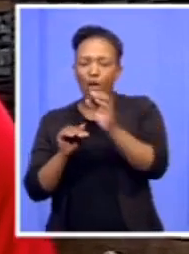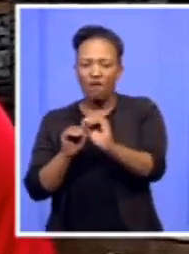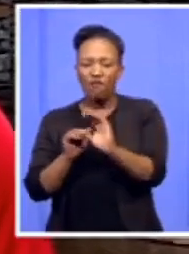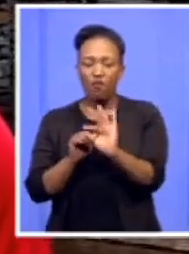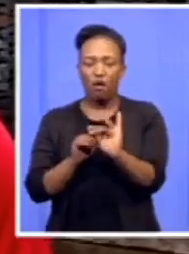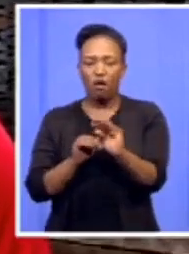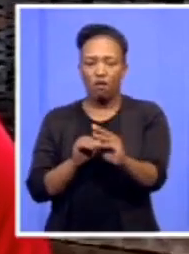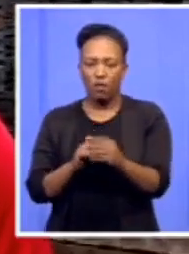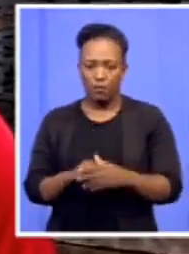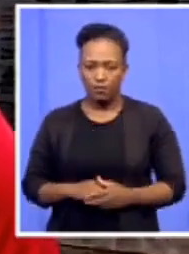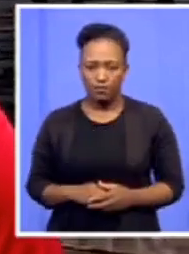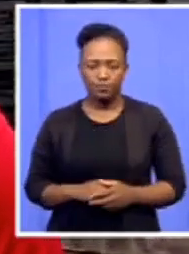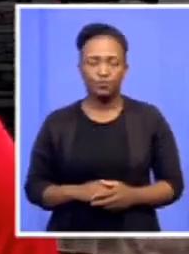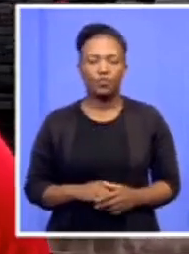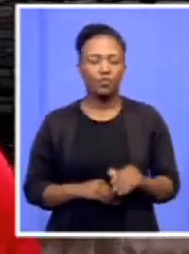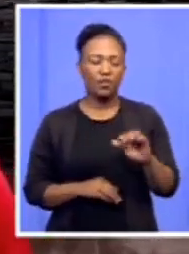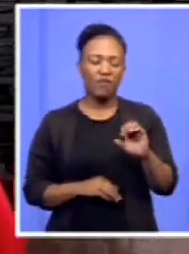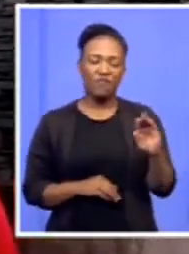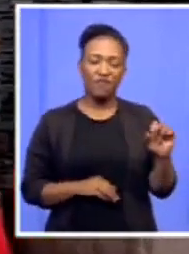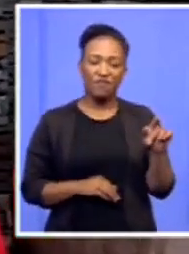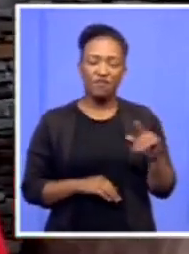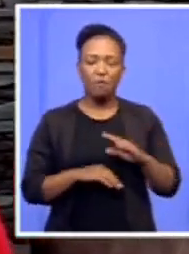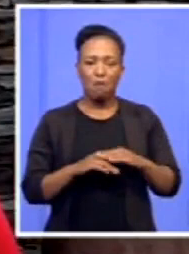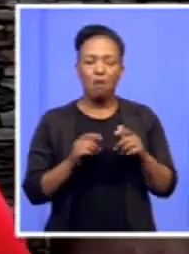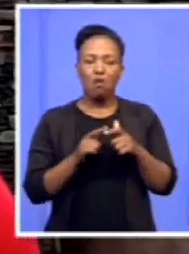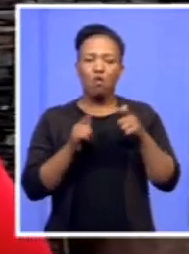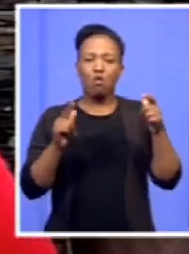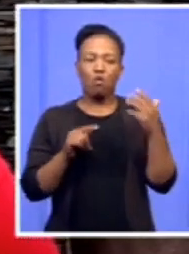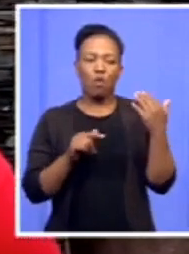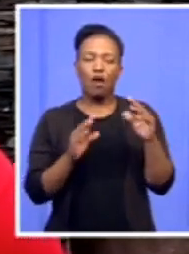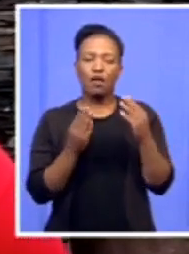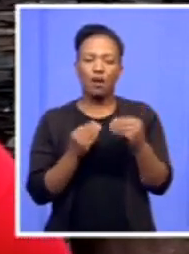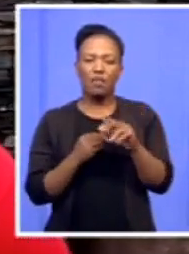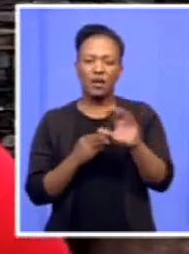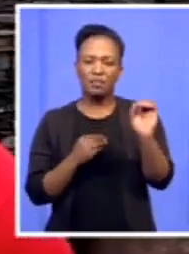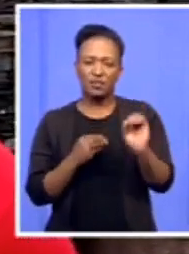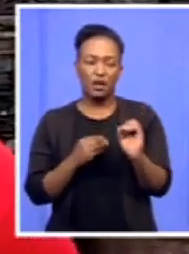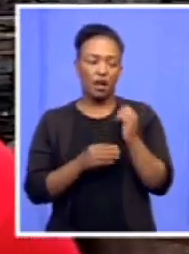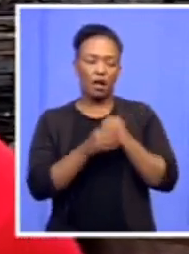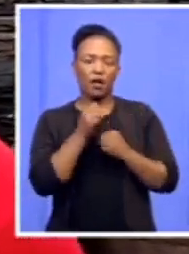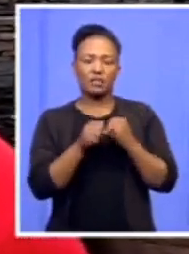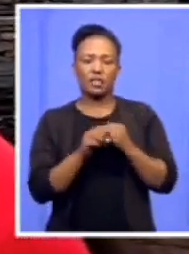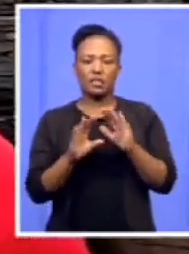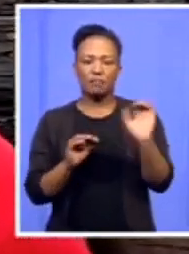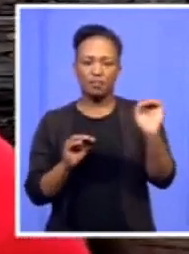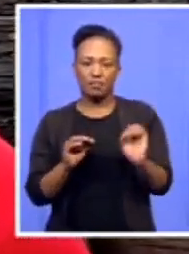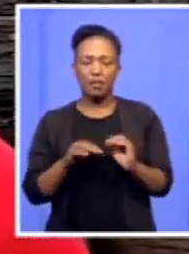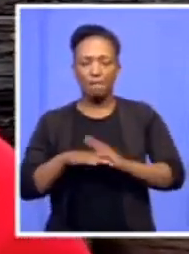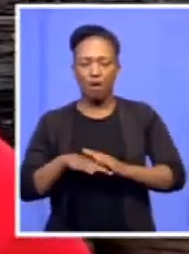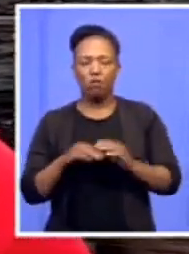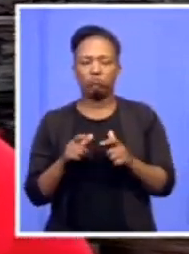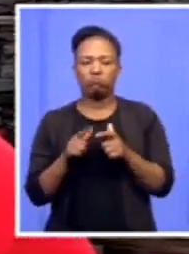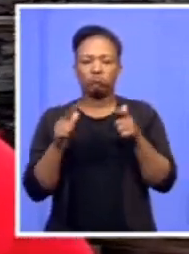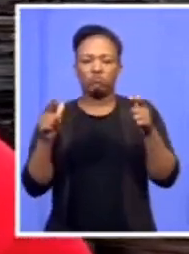2016, your numbers are at 8%. Last year, around 10%. You further want to grow the party towards the 2024 national